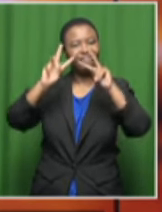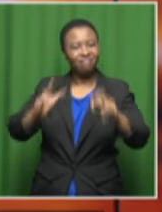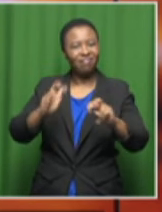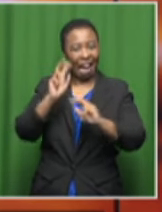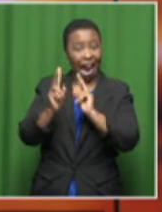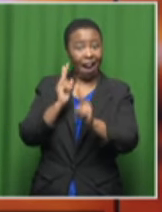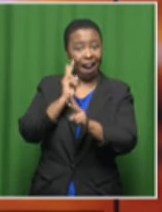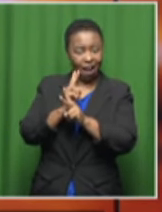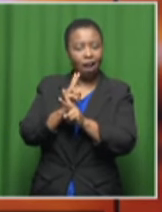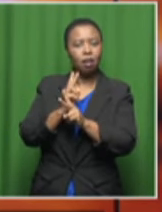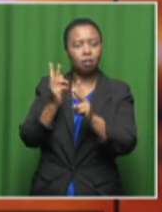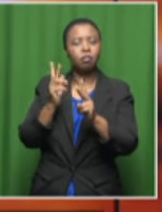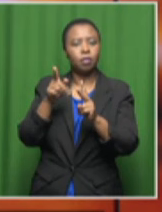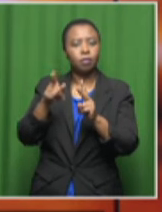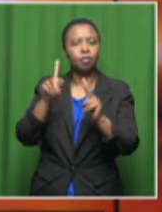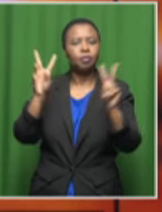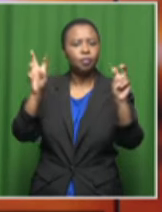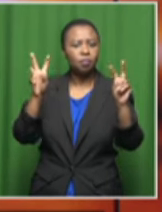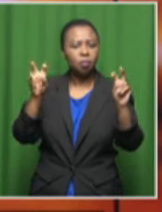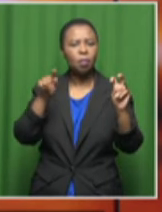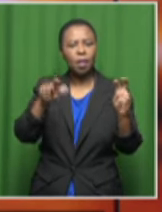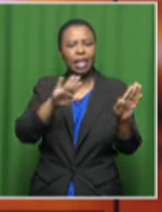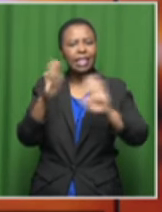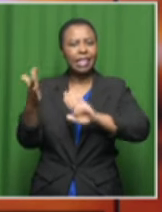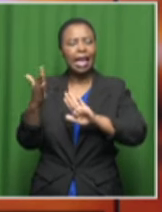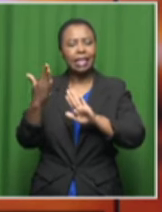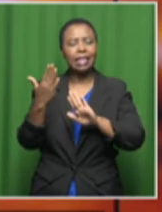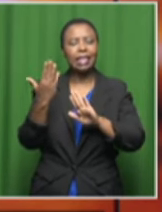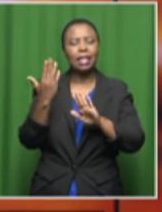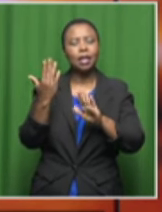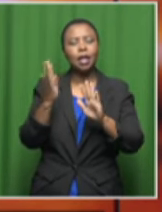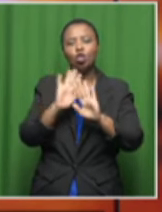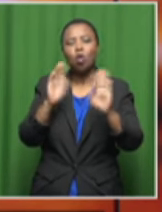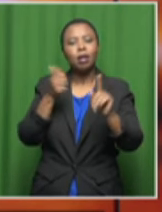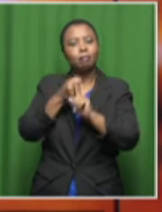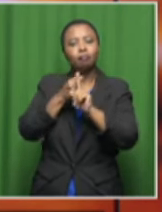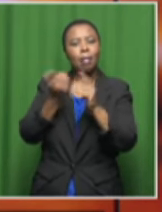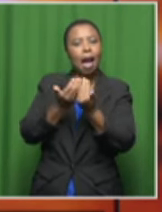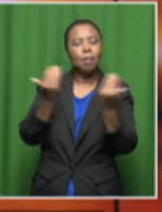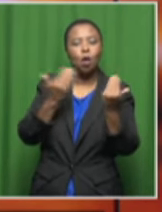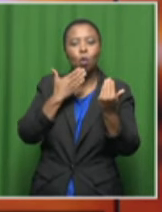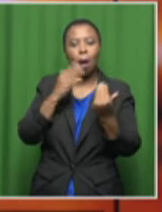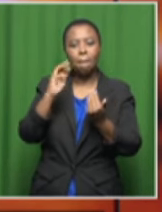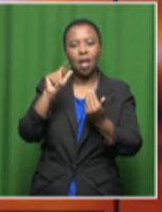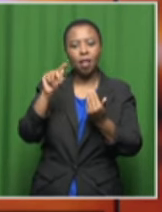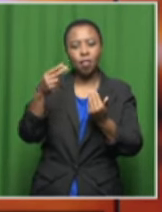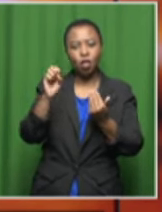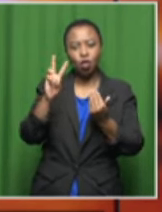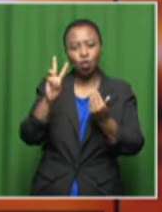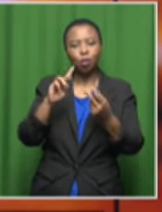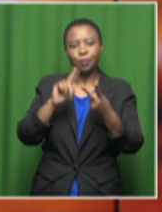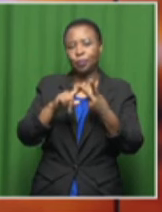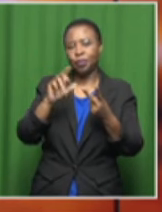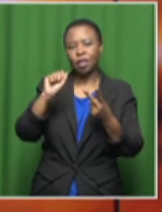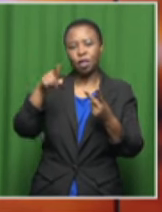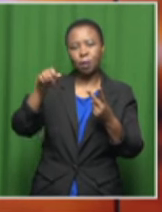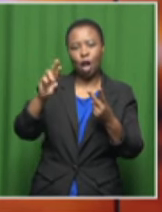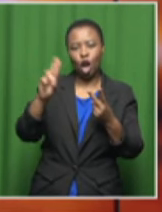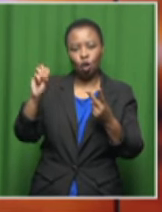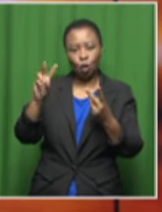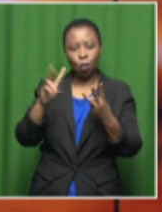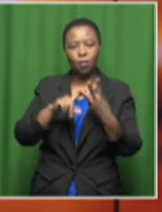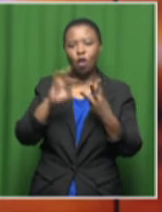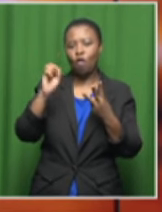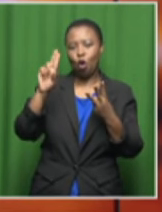the circumstances surrounding the deaths of anti-apartheid activists Matthew Koniwe, Sperom Konto, Fort Galata and